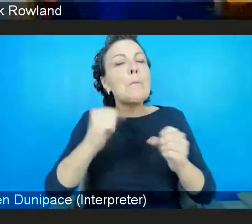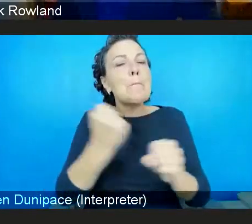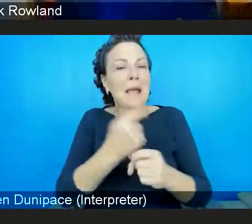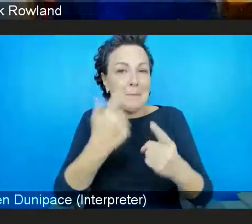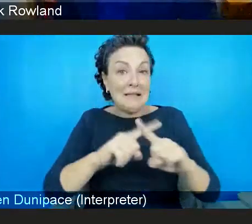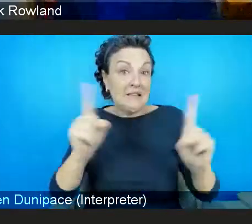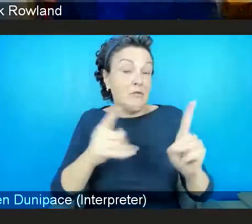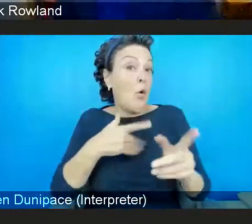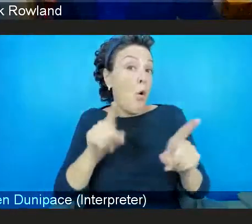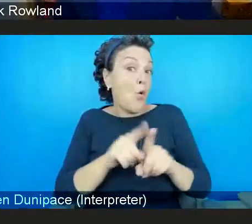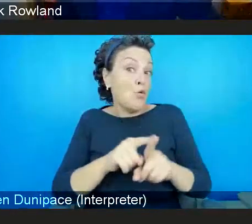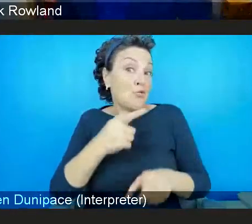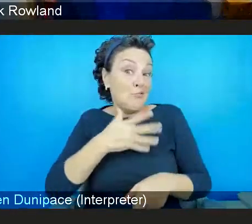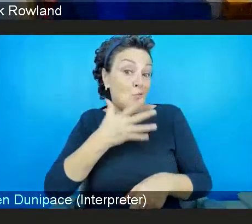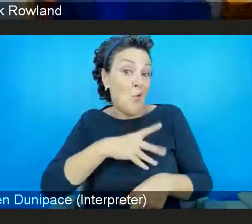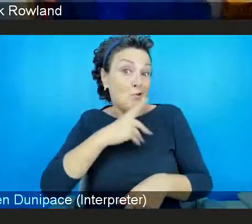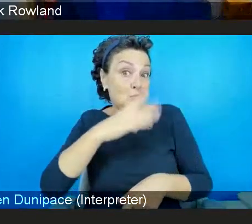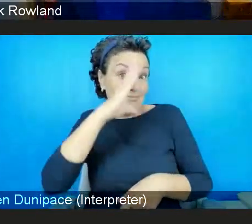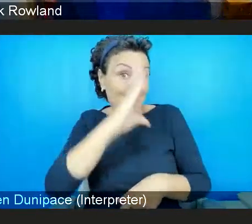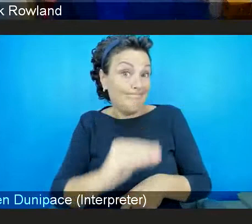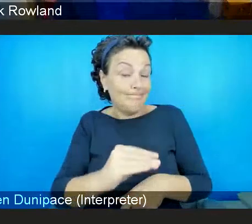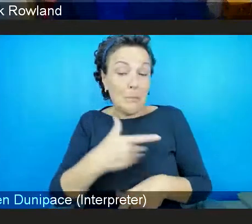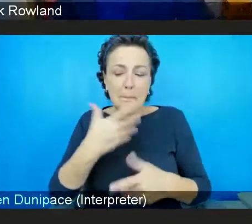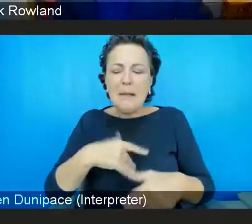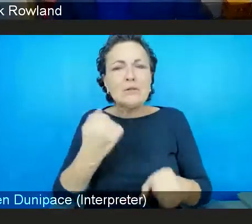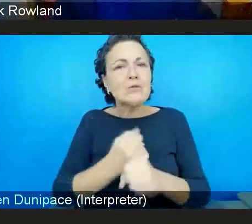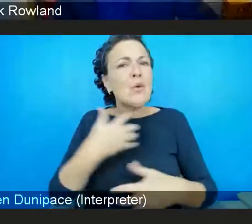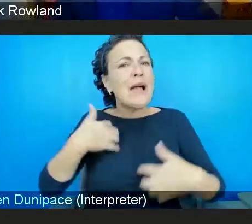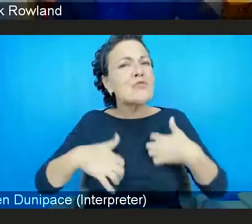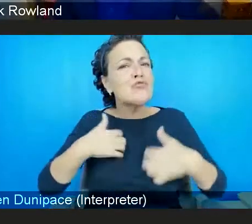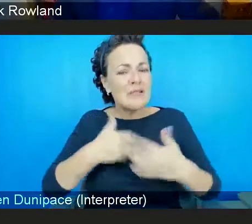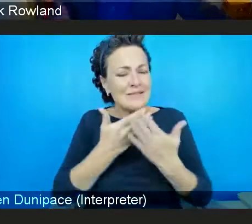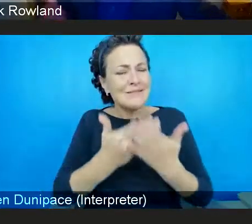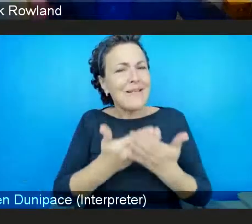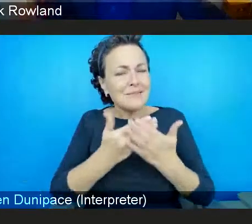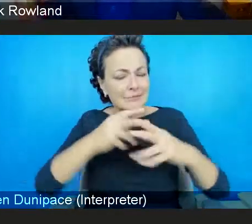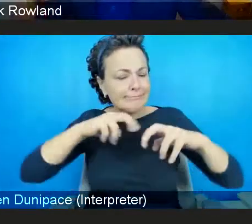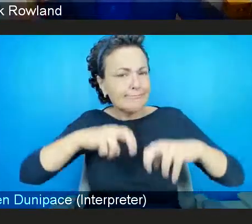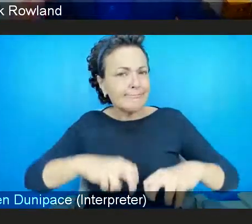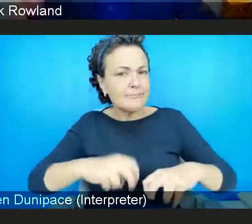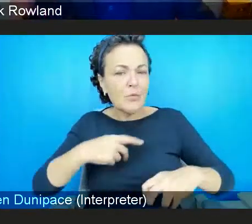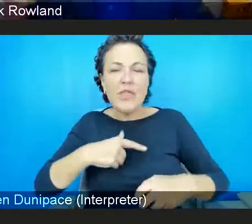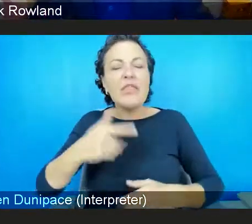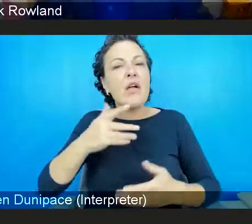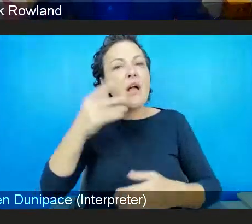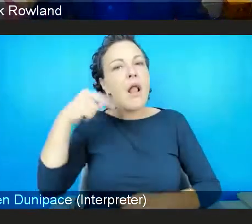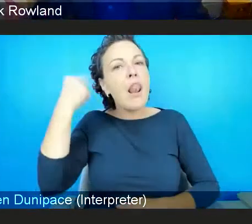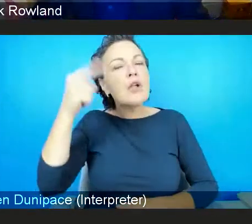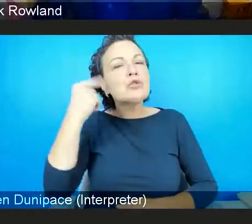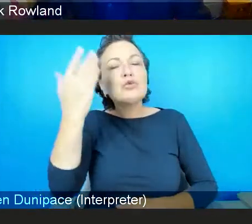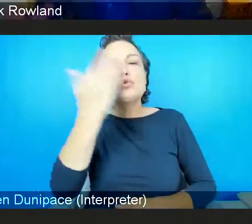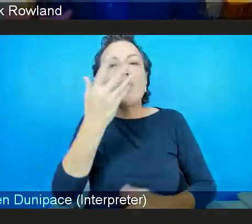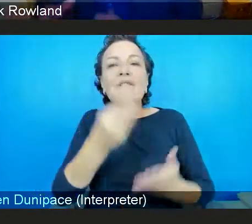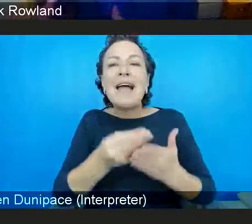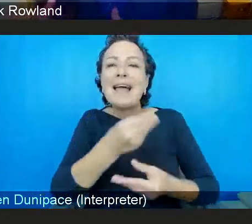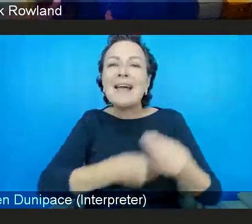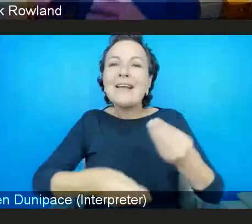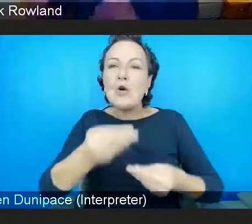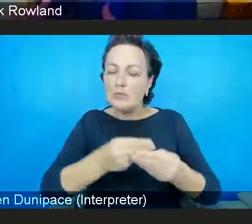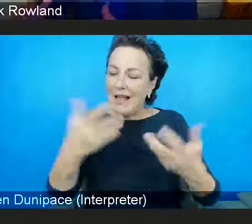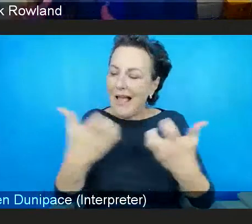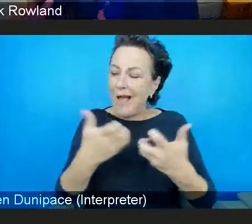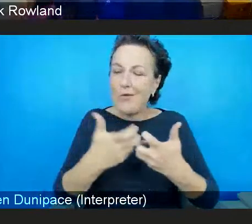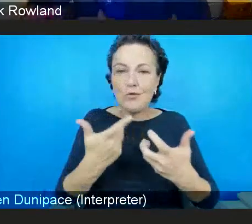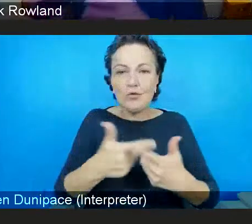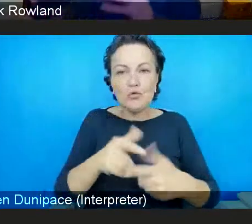really interesting study with with the London School of Economics on the economic case of preventative action. And the returns